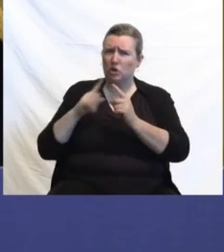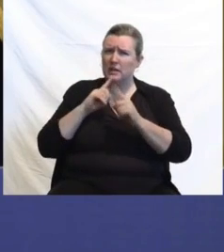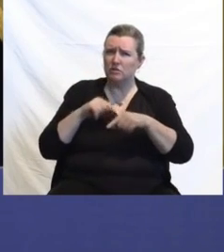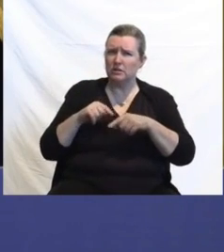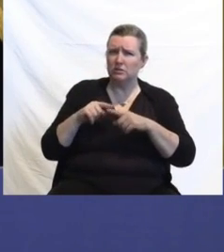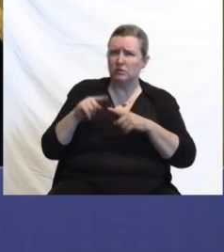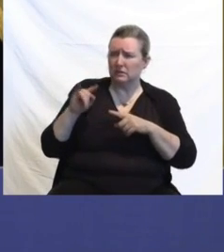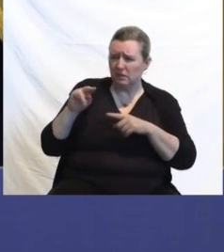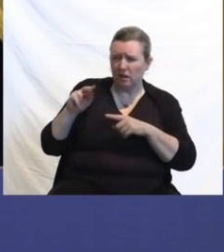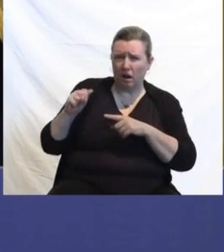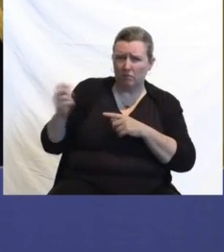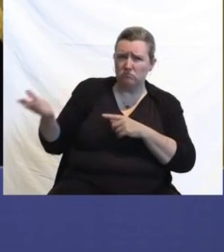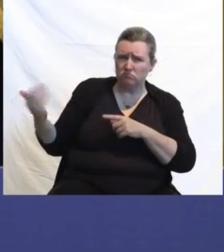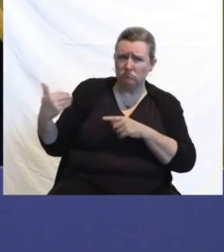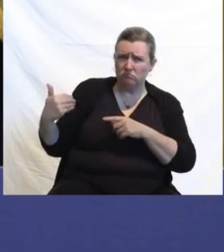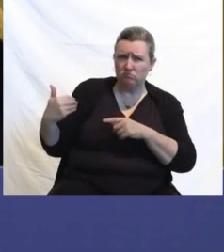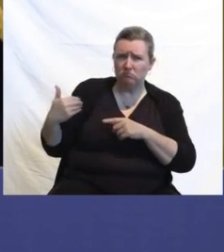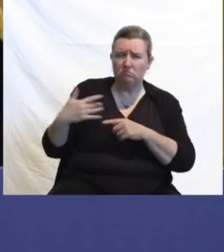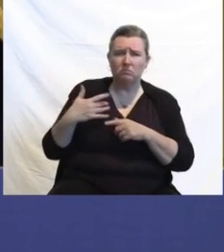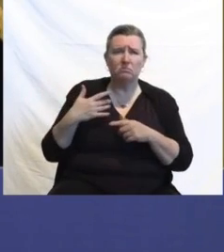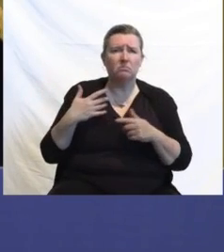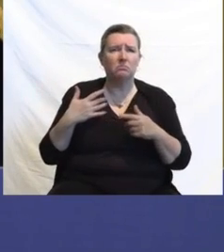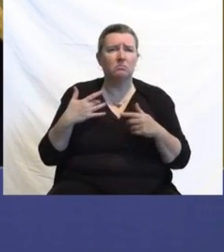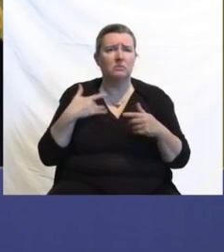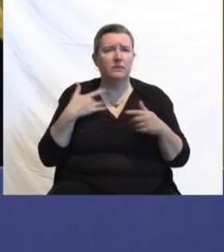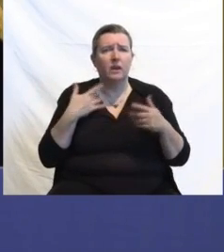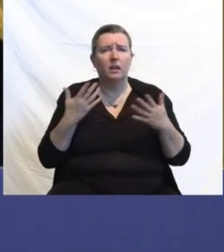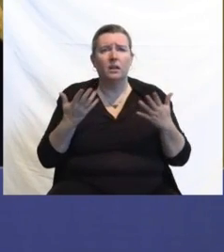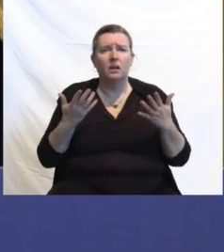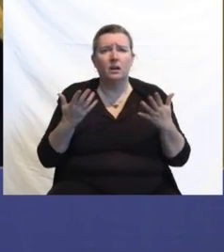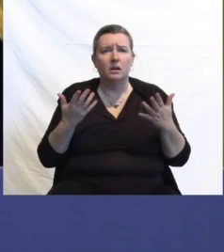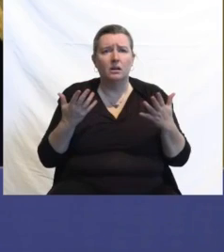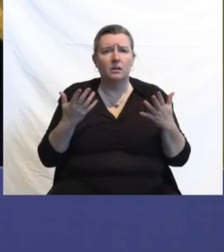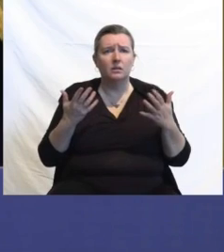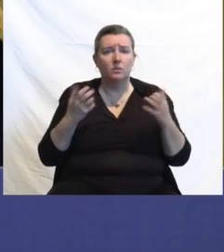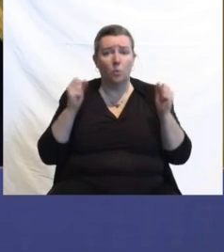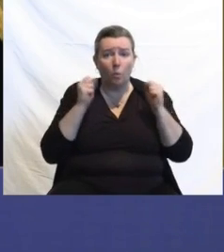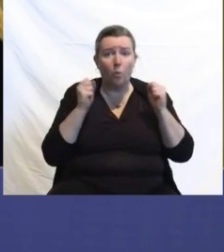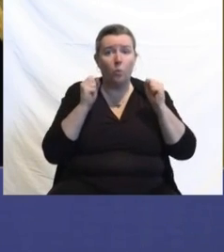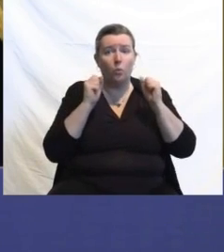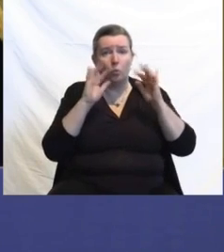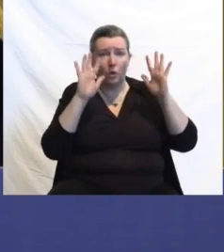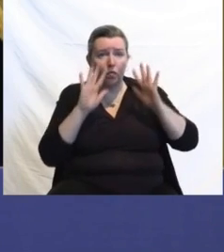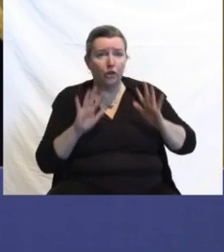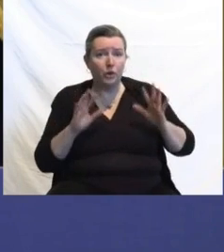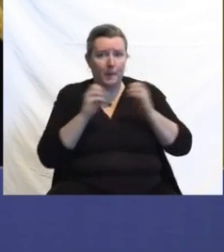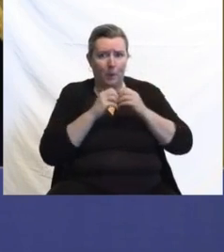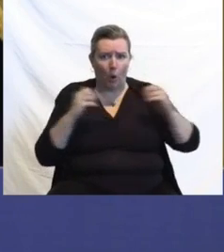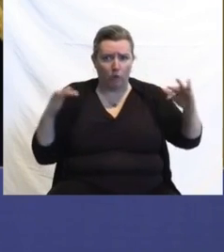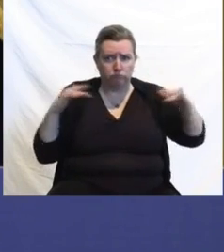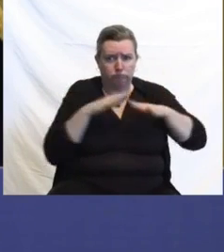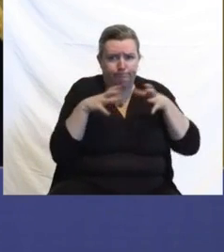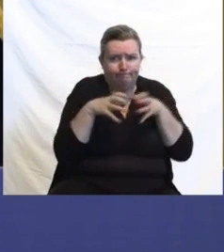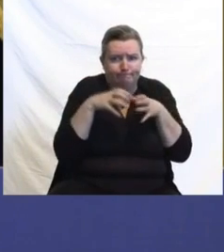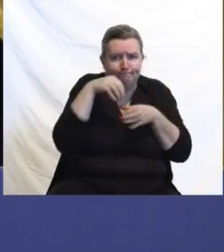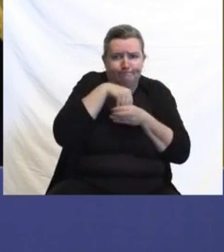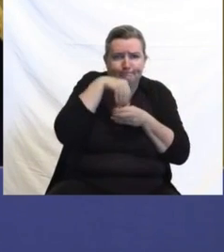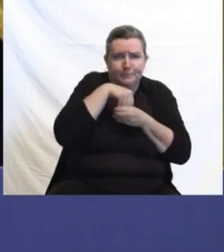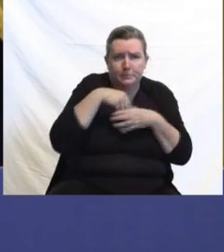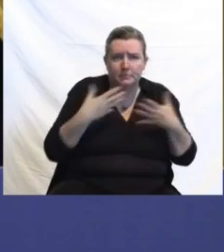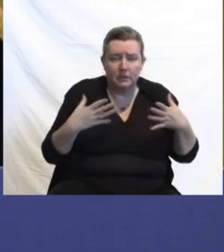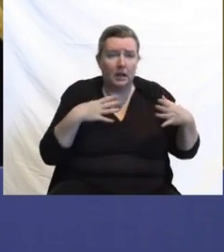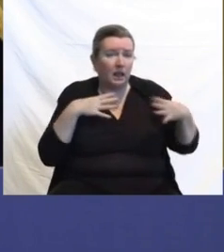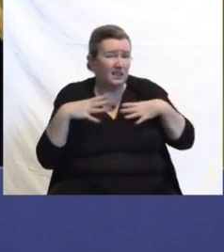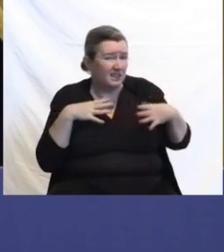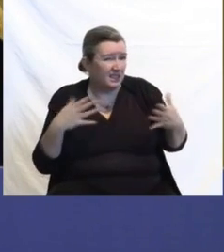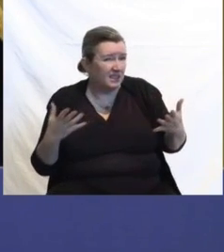feeling the combination I think we've been saying this for a while between cold weather driving us more indoors and holidays means I think it's fair to